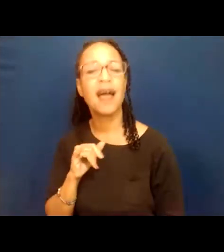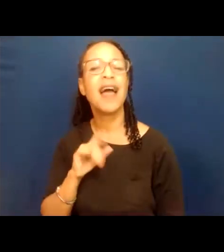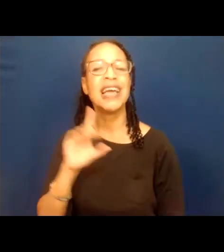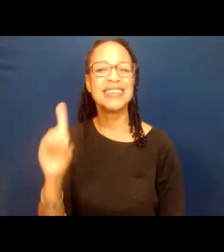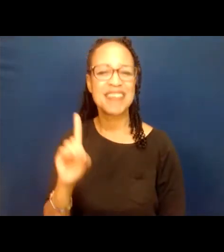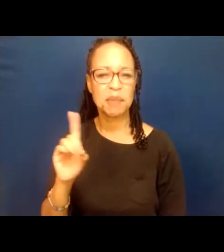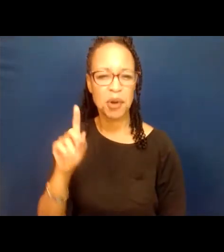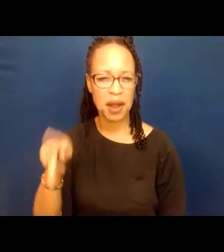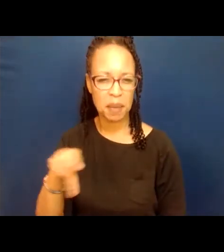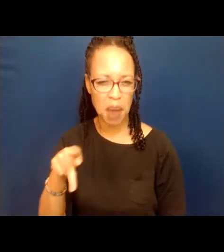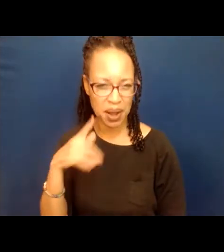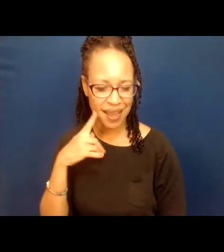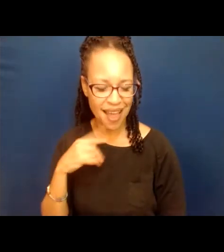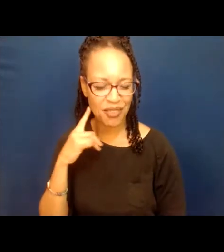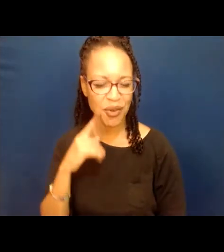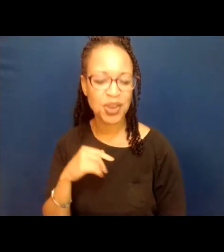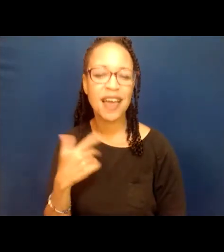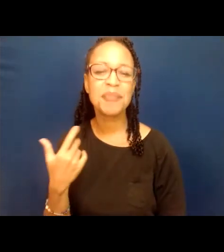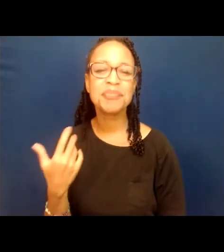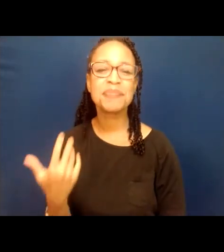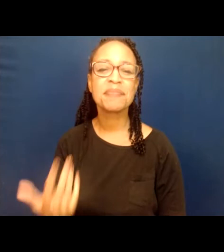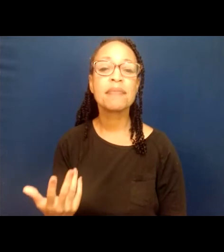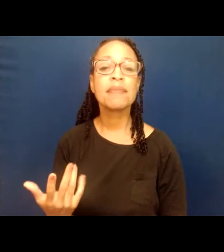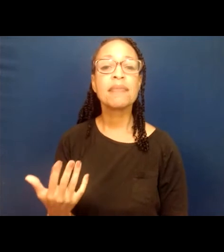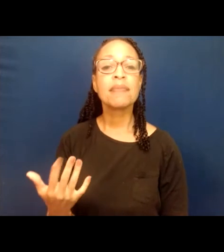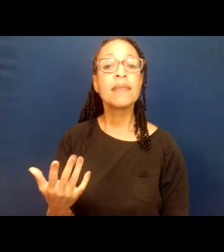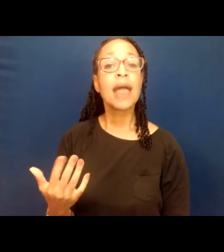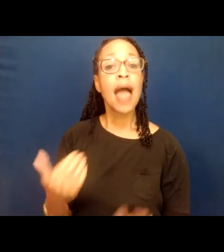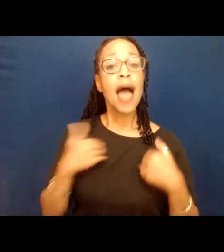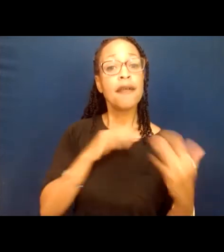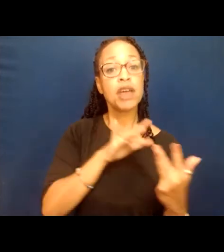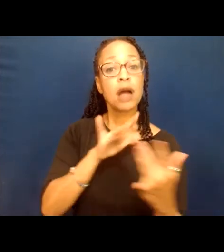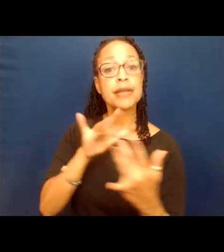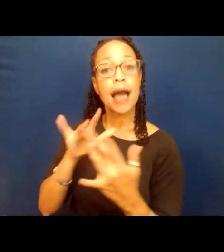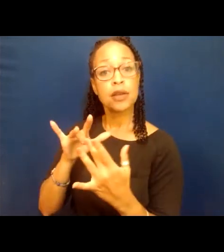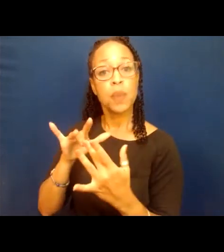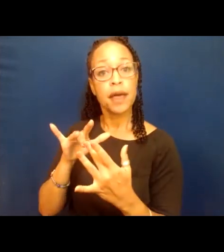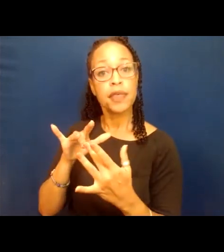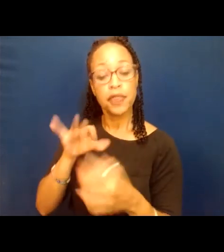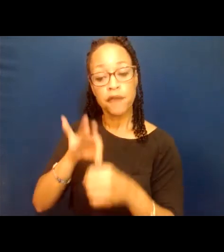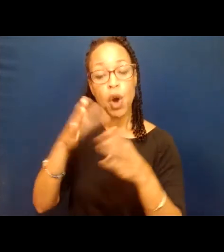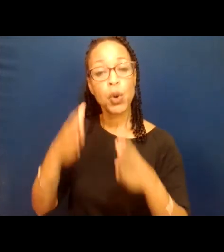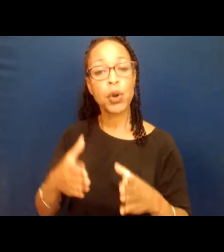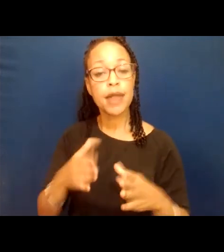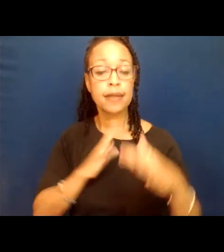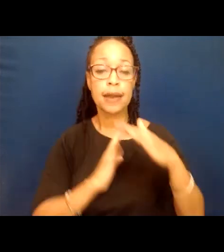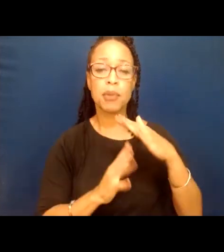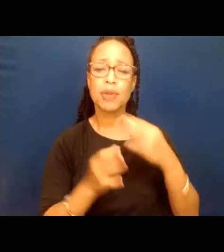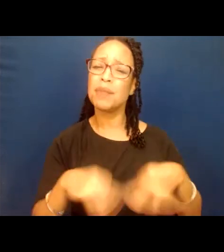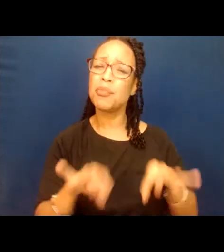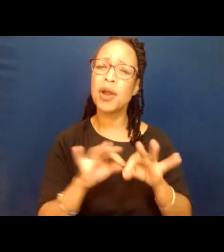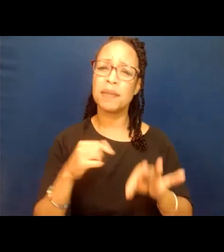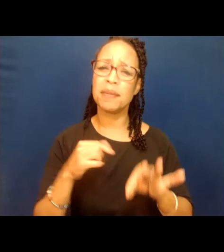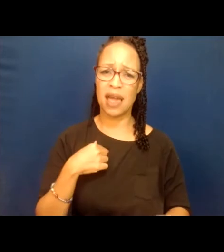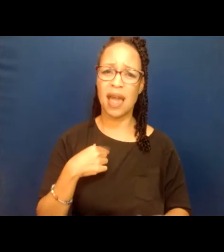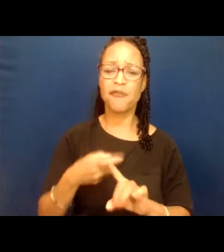Contacto con votantes latinos es increíblemente importante para mí como inmigrante que vino de Oaxaca, México a los cinco